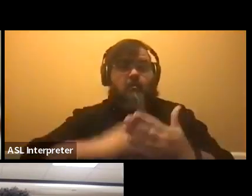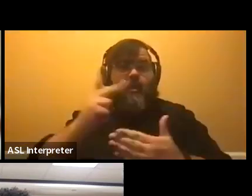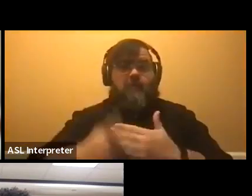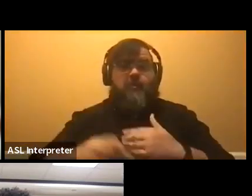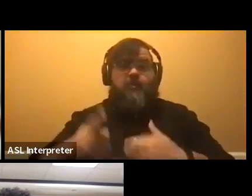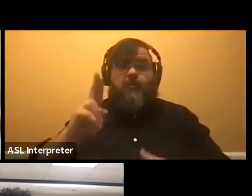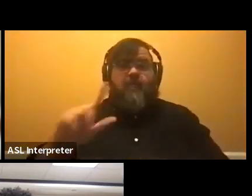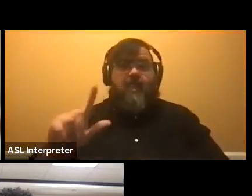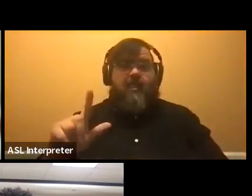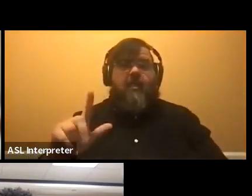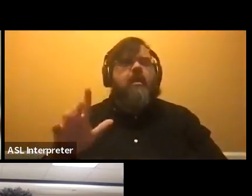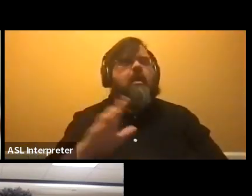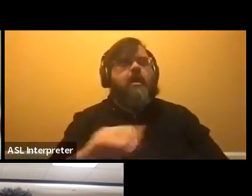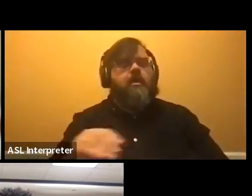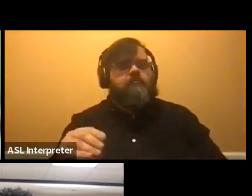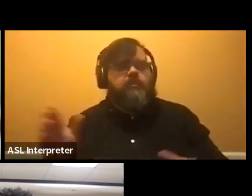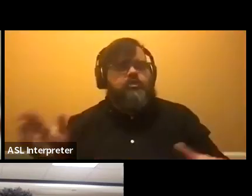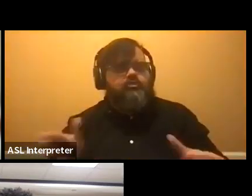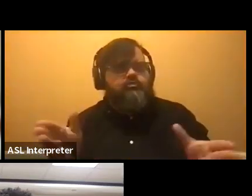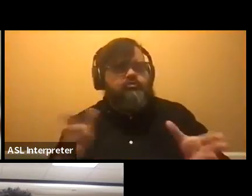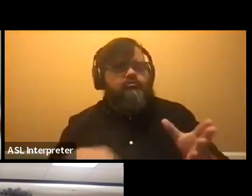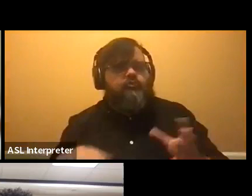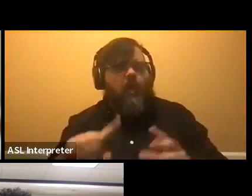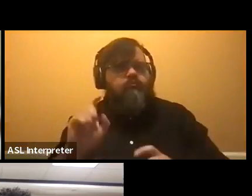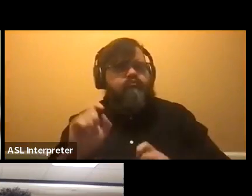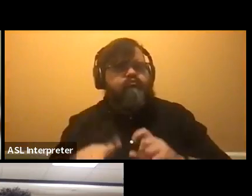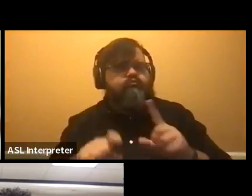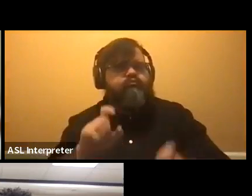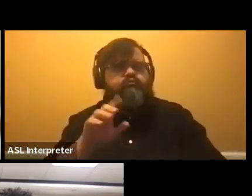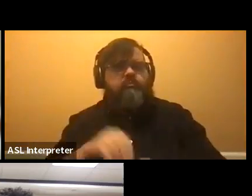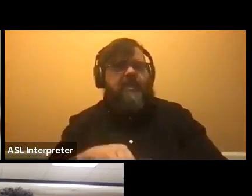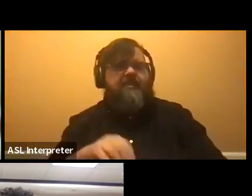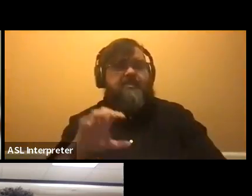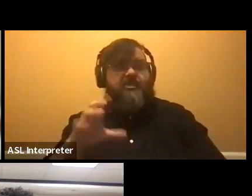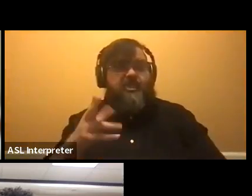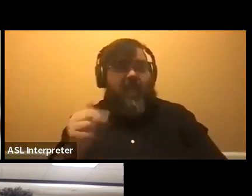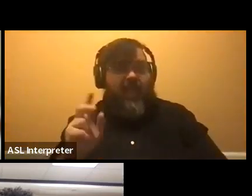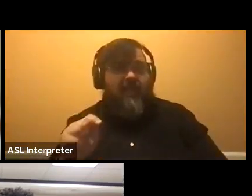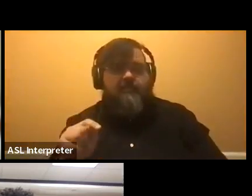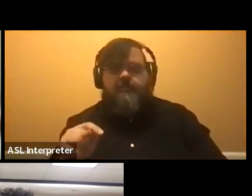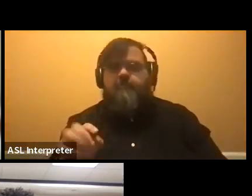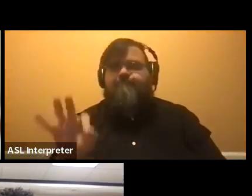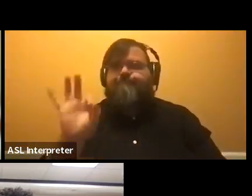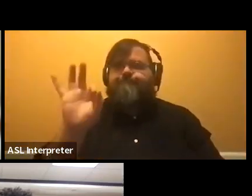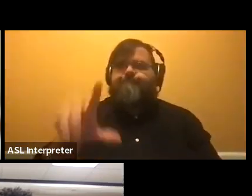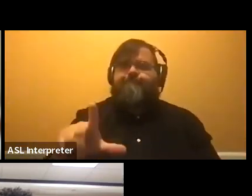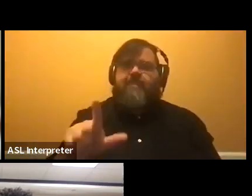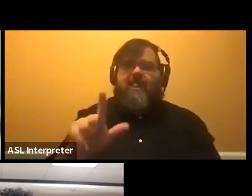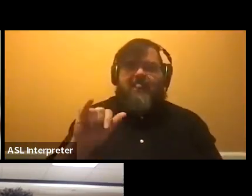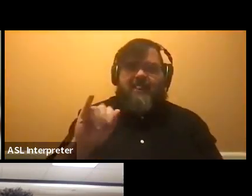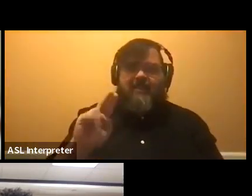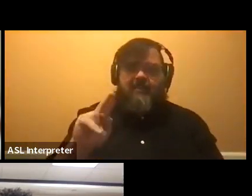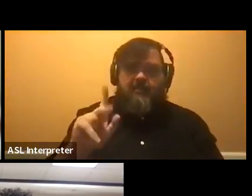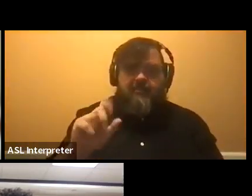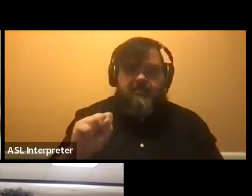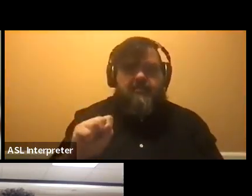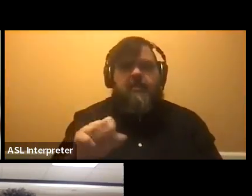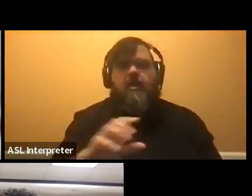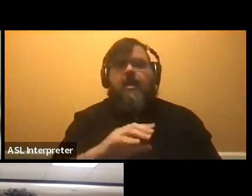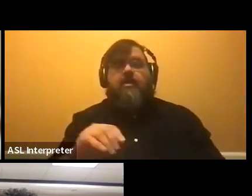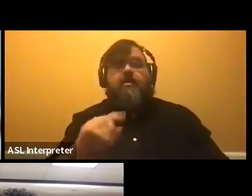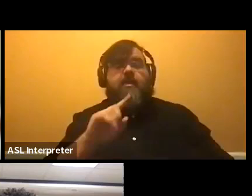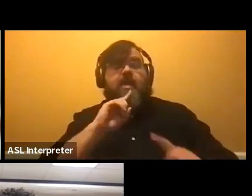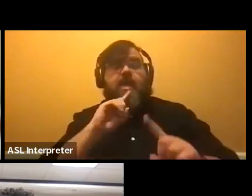everyone to put questions in the chat. Um, we are dropping links, um, you know, trying and answering your questions